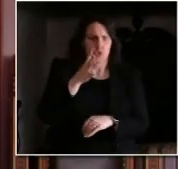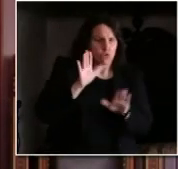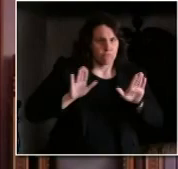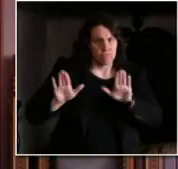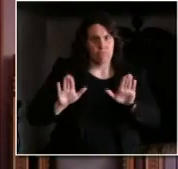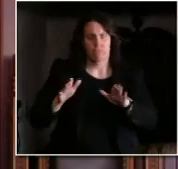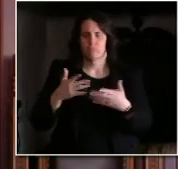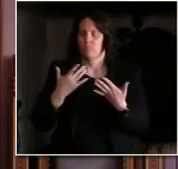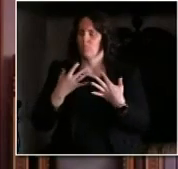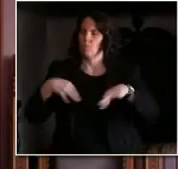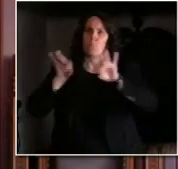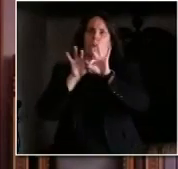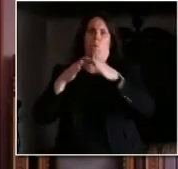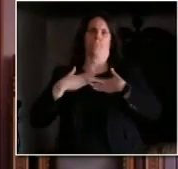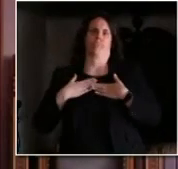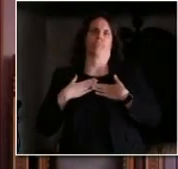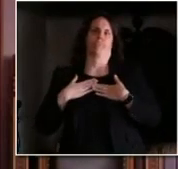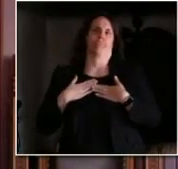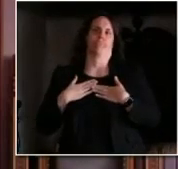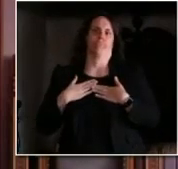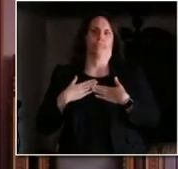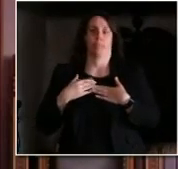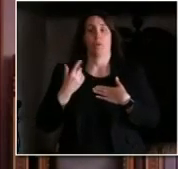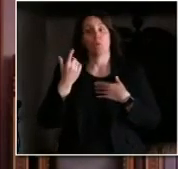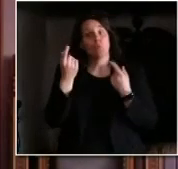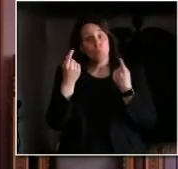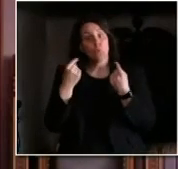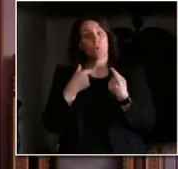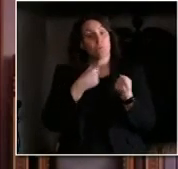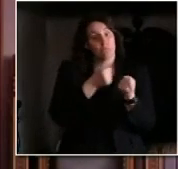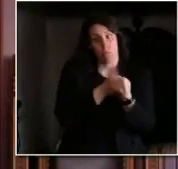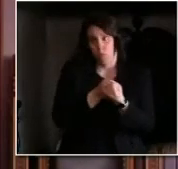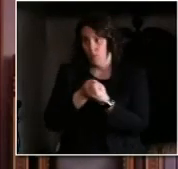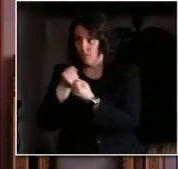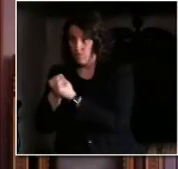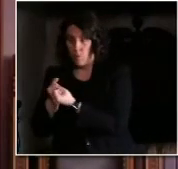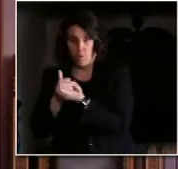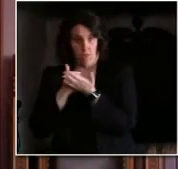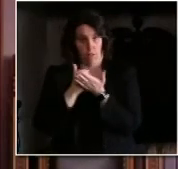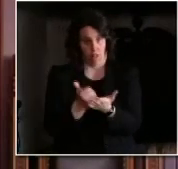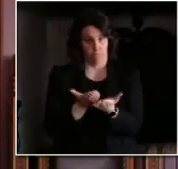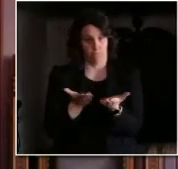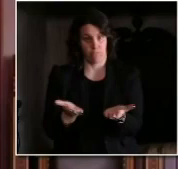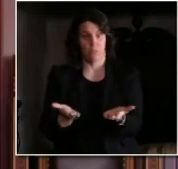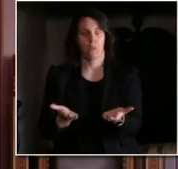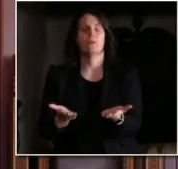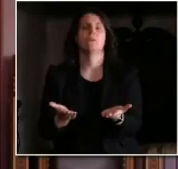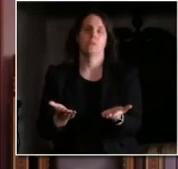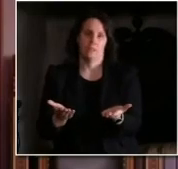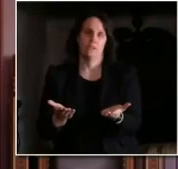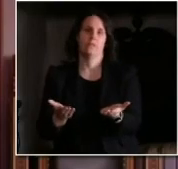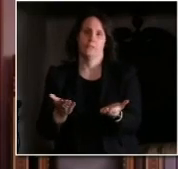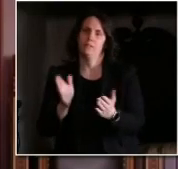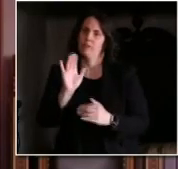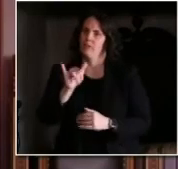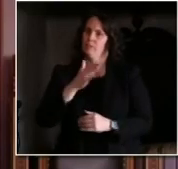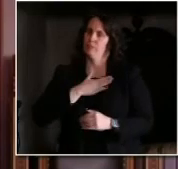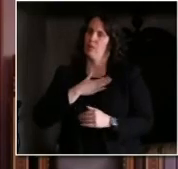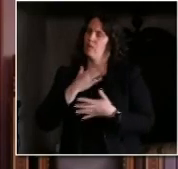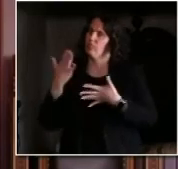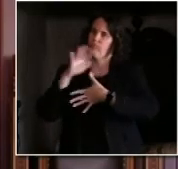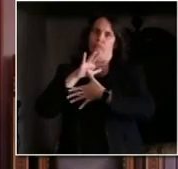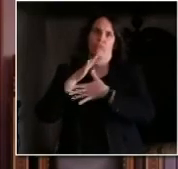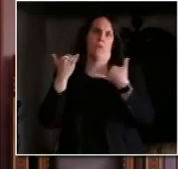owners of the state and those in our agriculture industry that are struggling I think that for me would be a top priority for